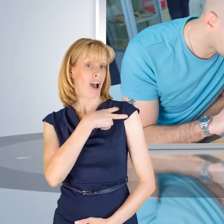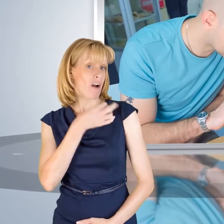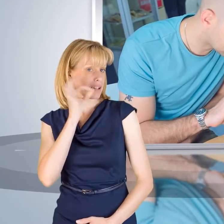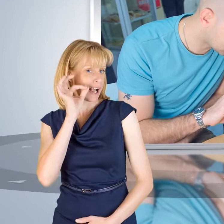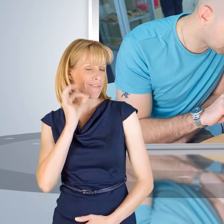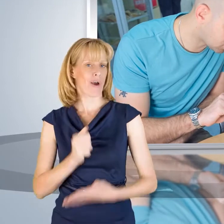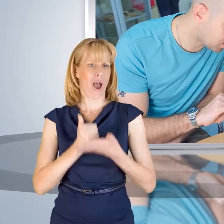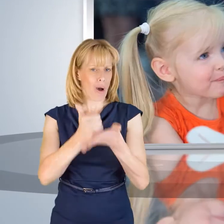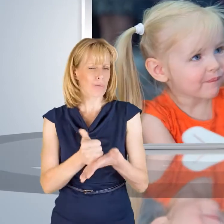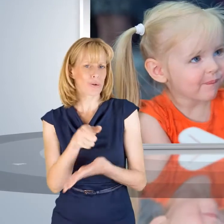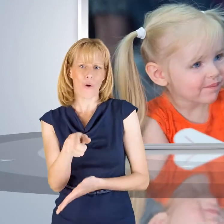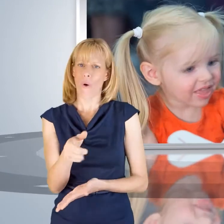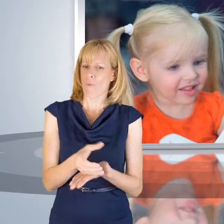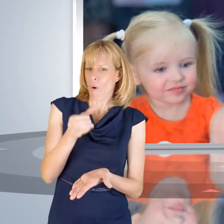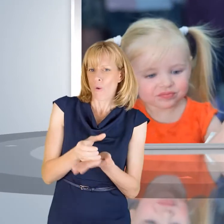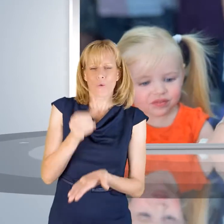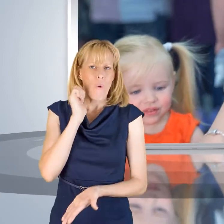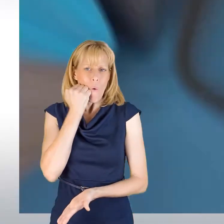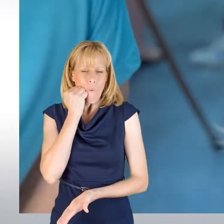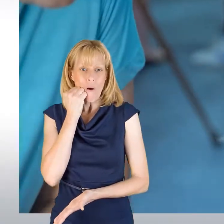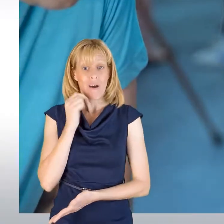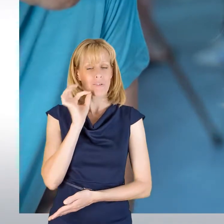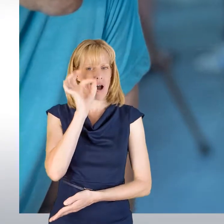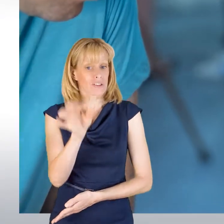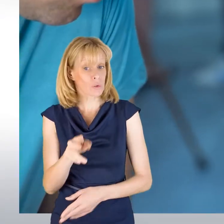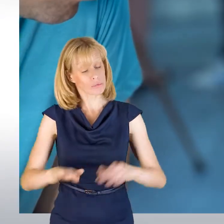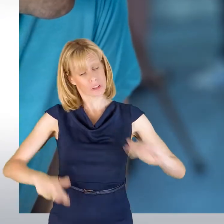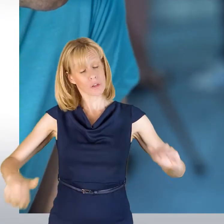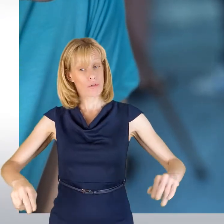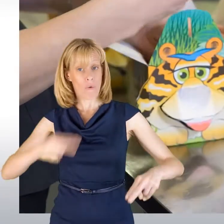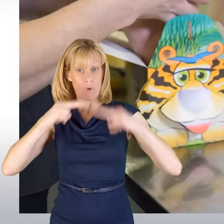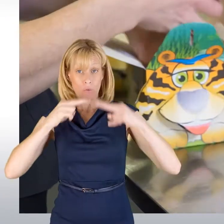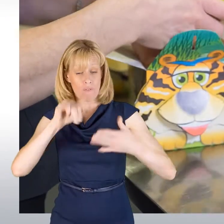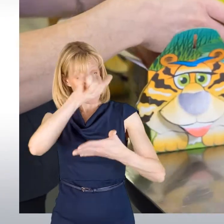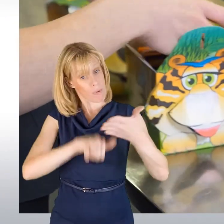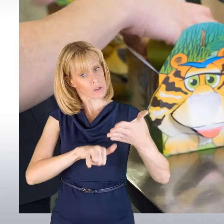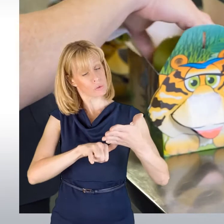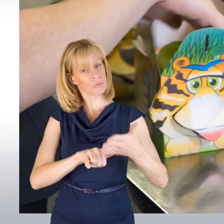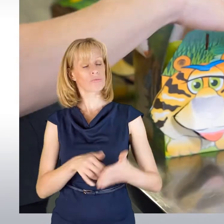Our Brasserie staff will happily provide you with a bottle warmer and can offer child sized portions from the menu.